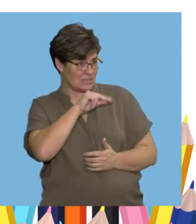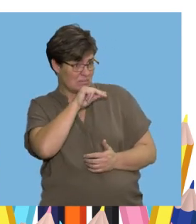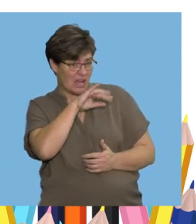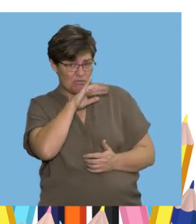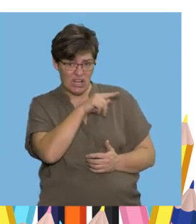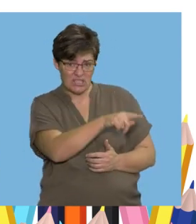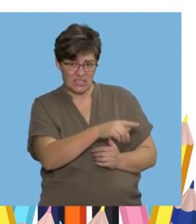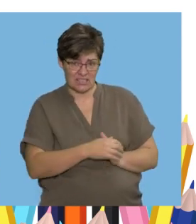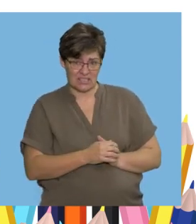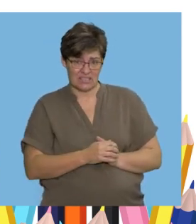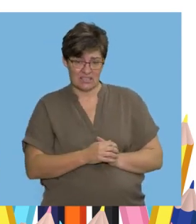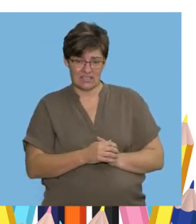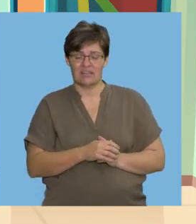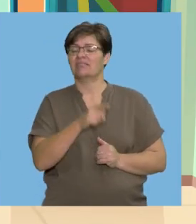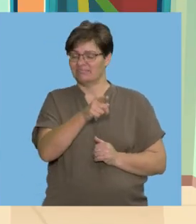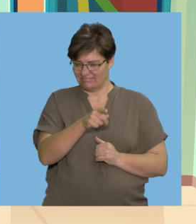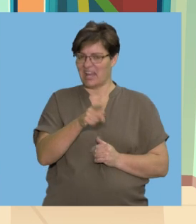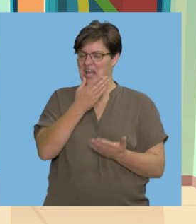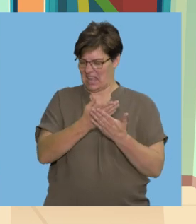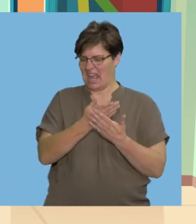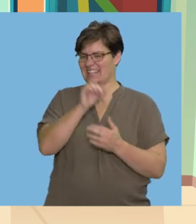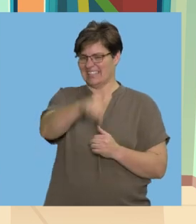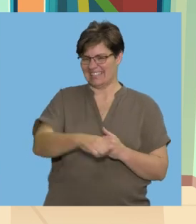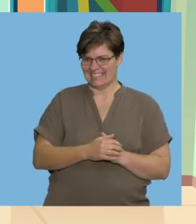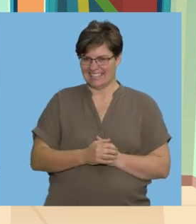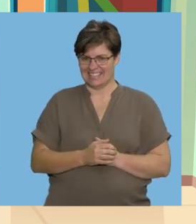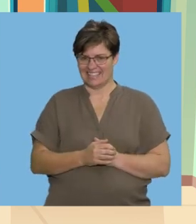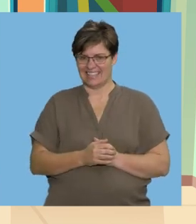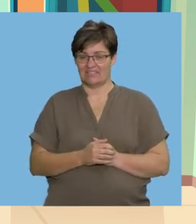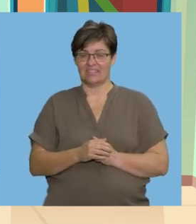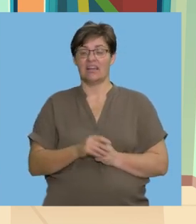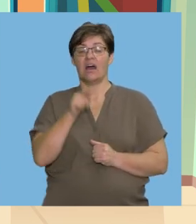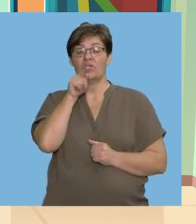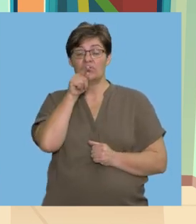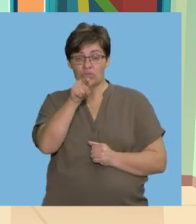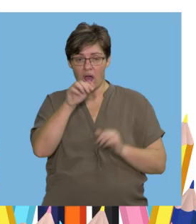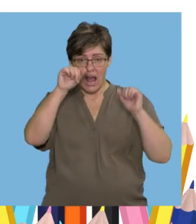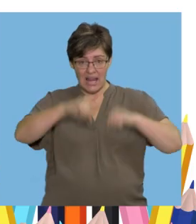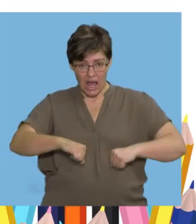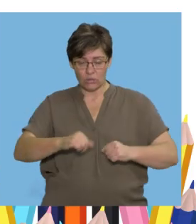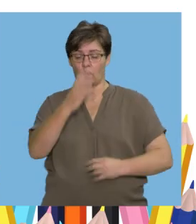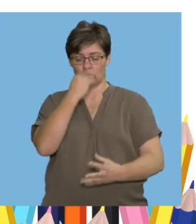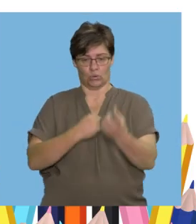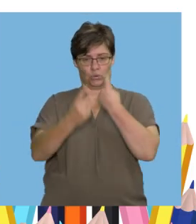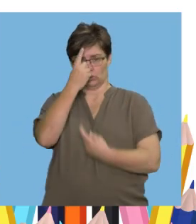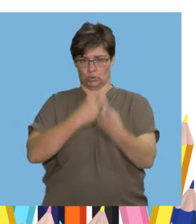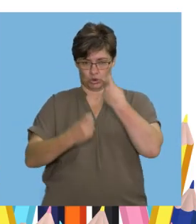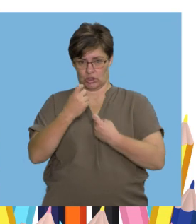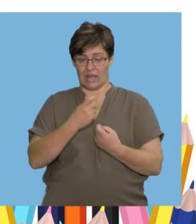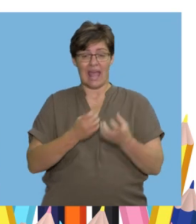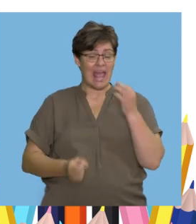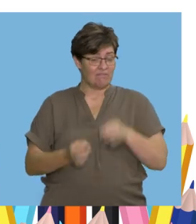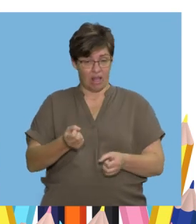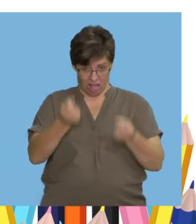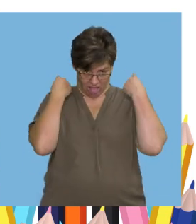Sam speak Afrikaans? He sure can Listen You are allowed to ask me